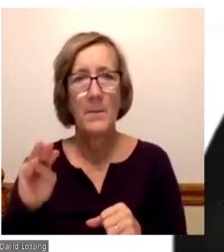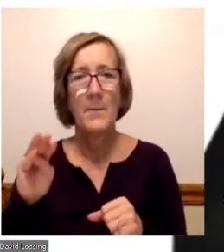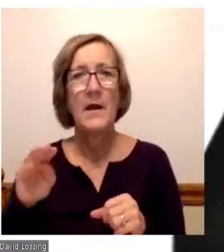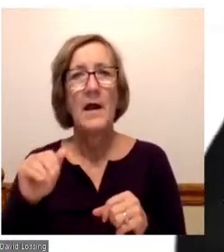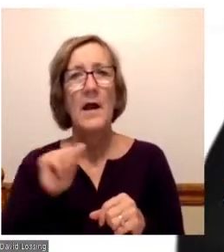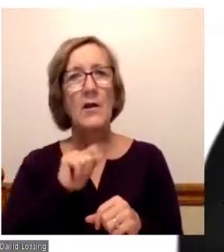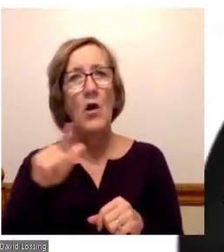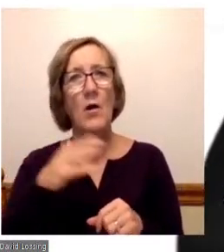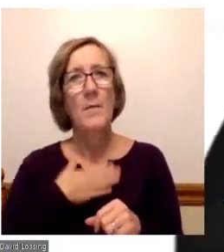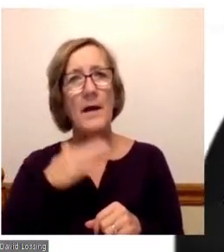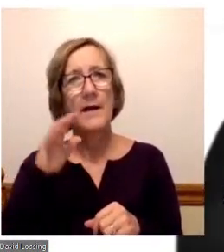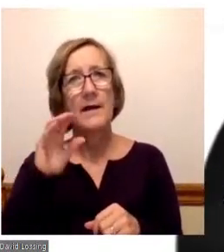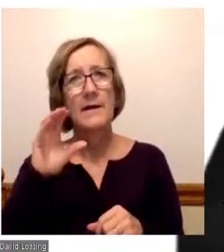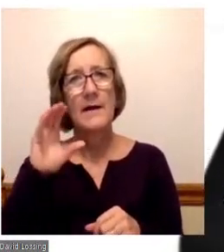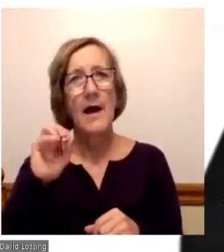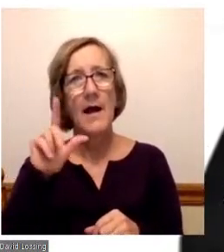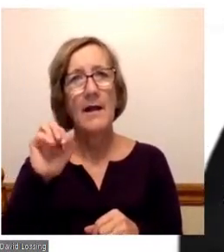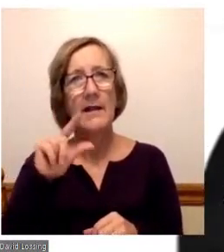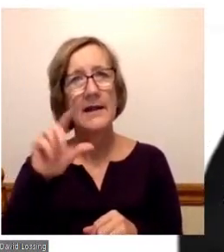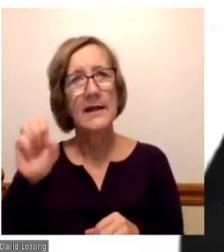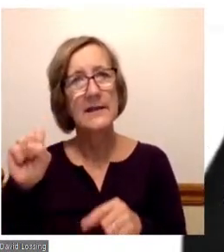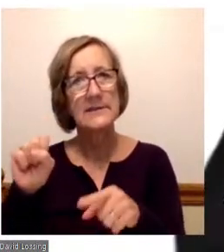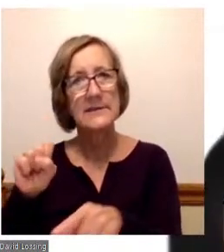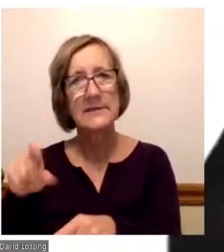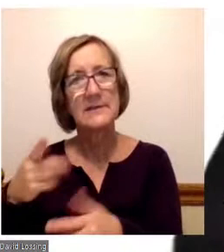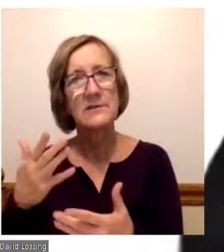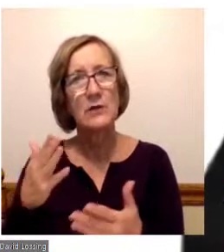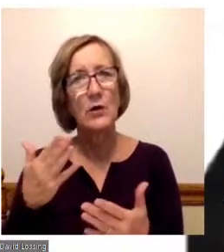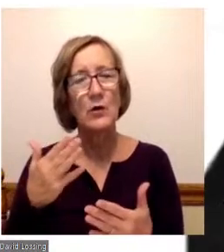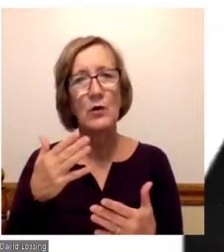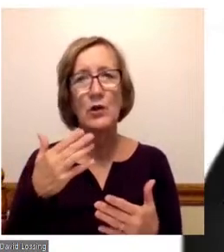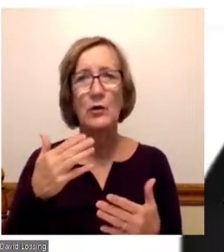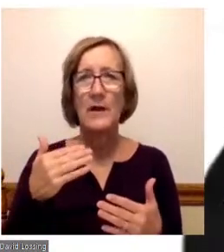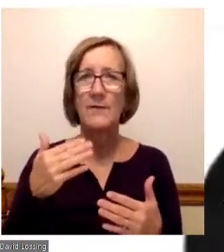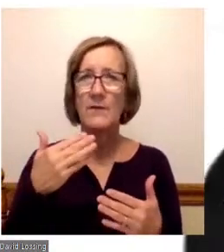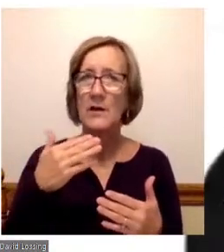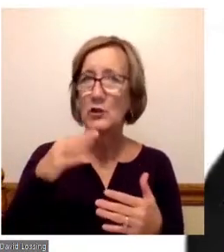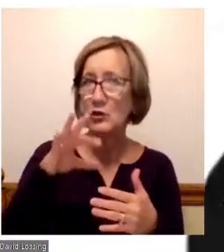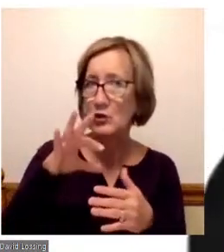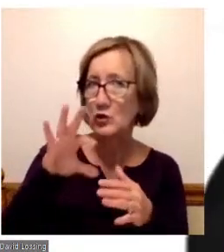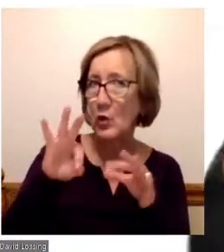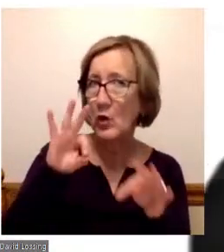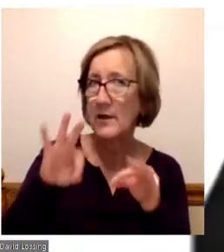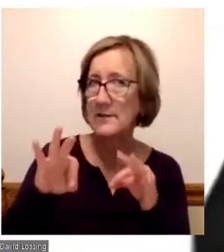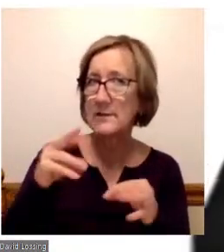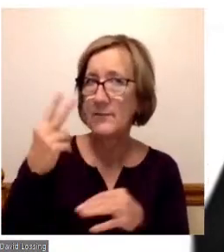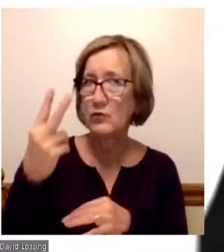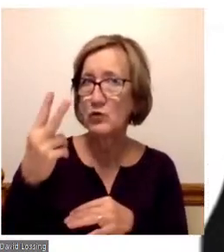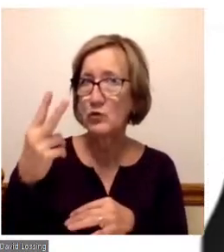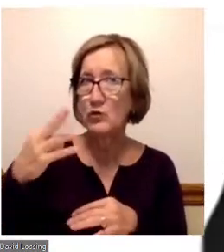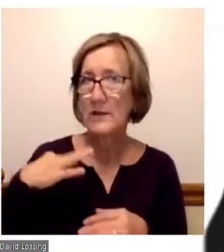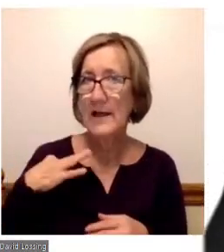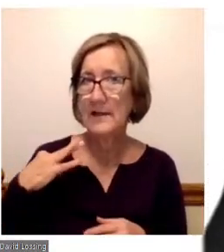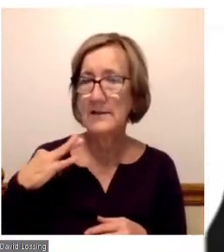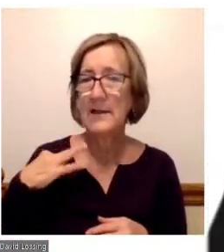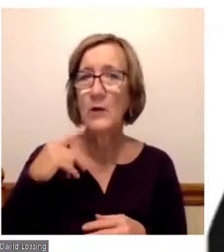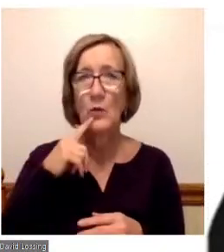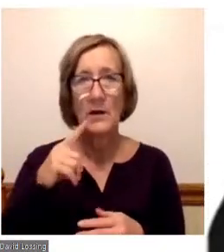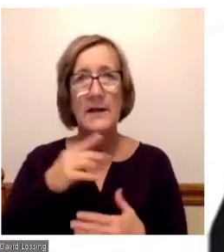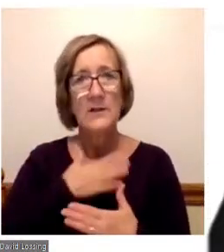candidates, and everybody has a great choice to make for two candidates this year's election. Really enjoyed the questions that you